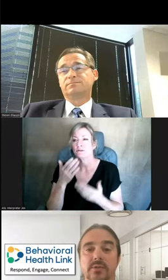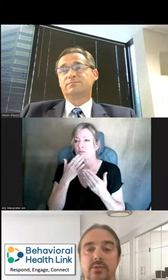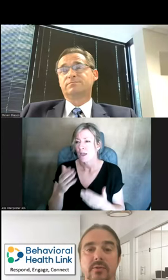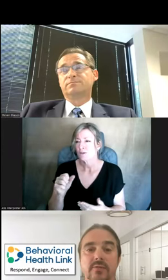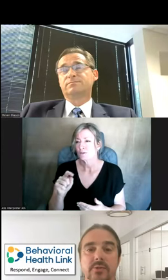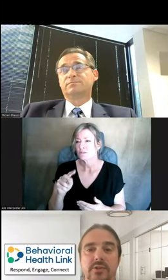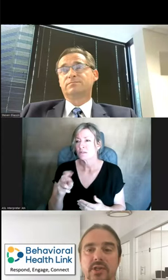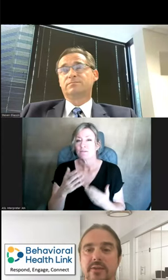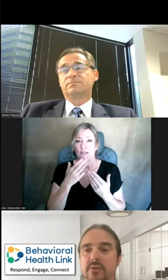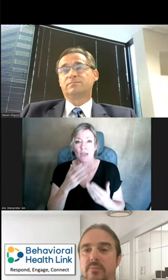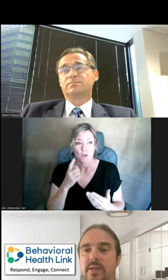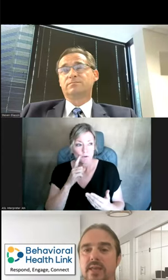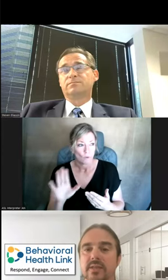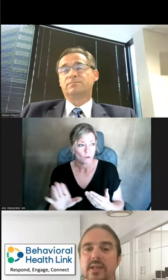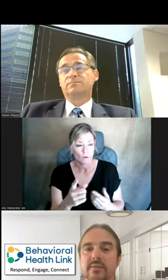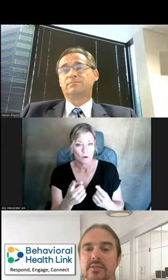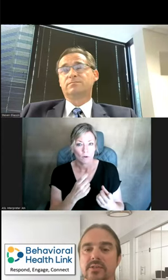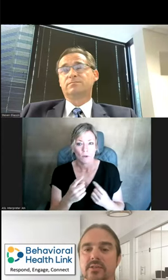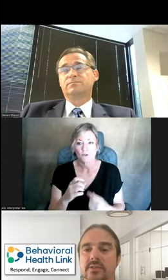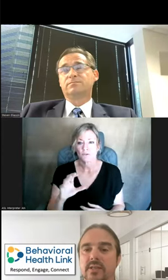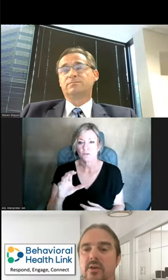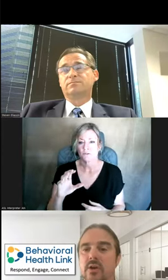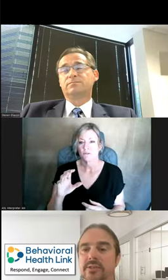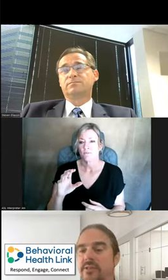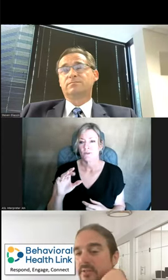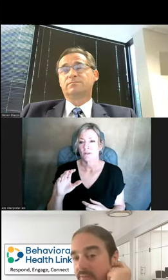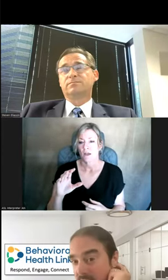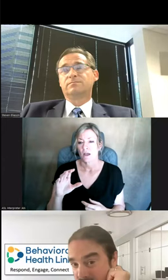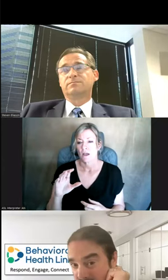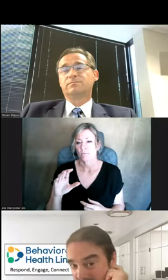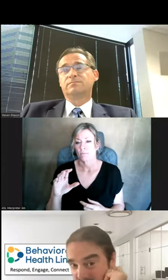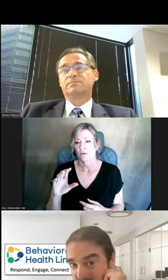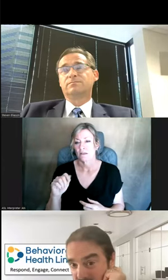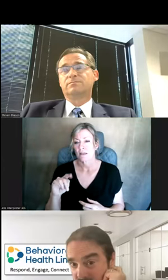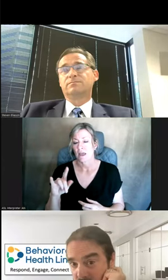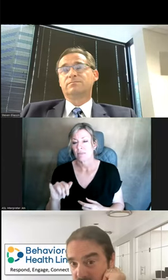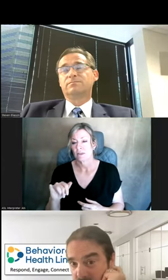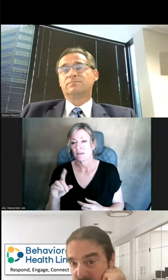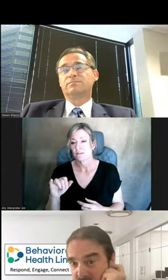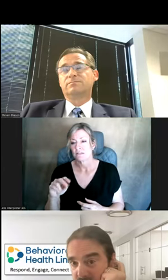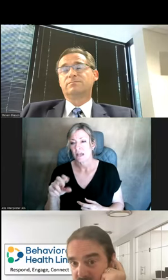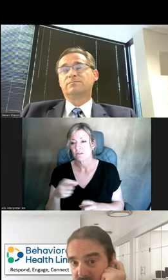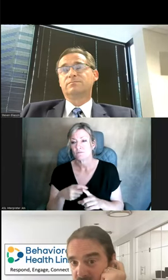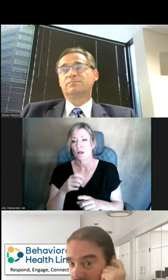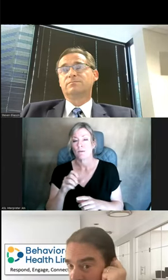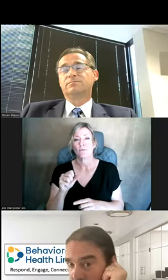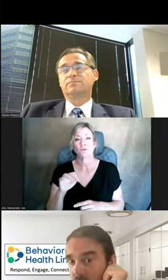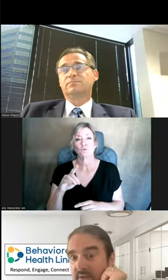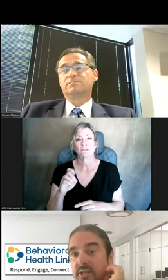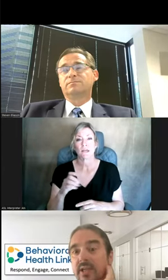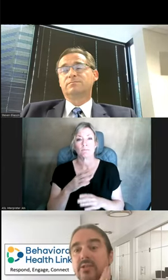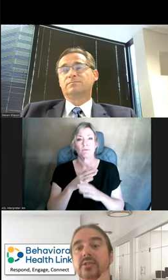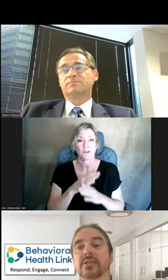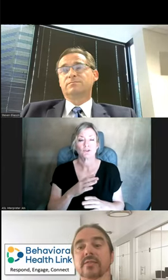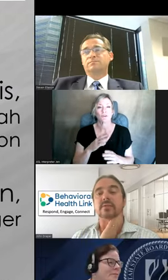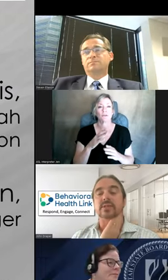questions to our folks in the chat room. Kathy Davis, Denna Allerton from the Suicide Prevention Specialist, Utah State Board